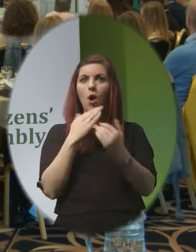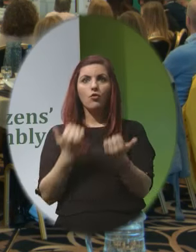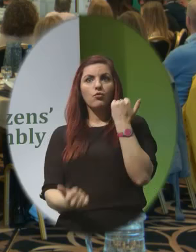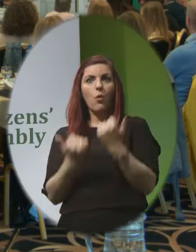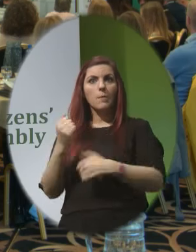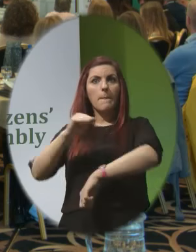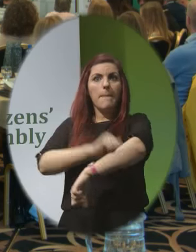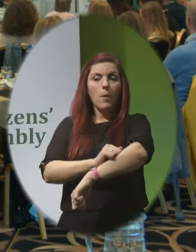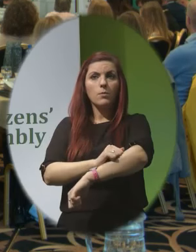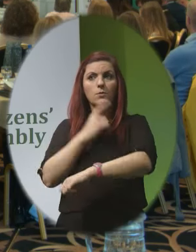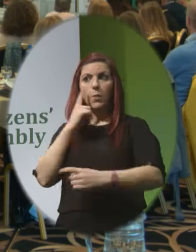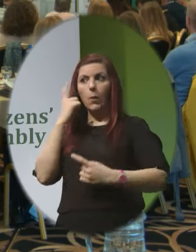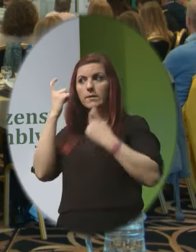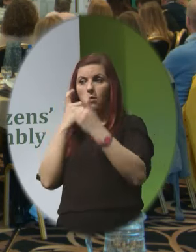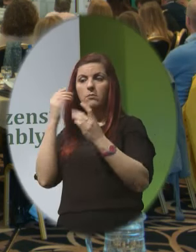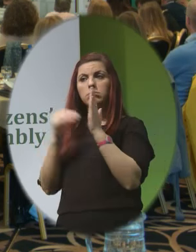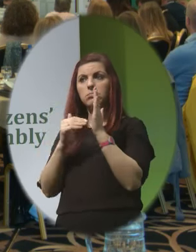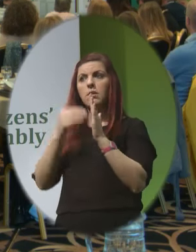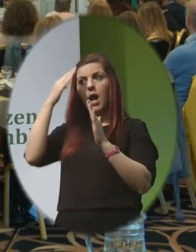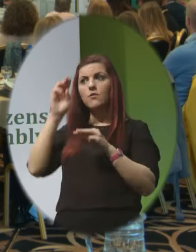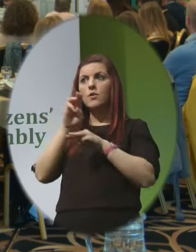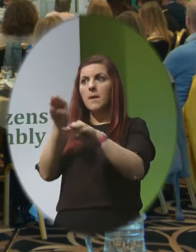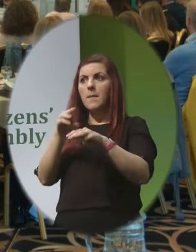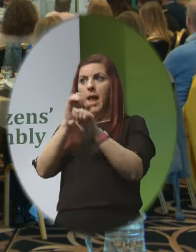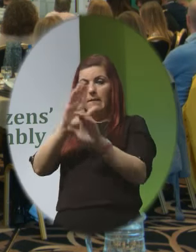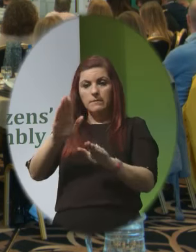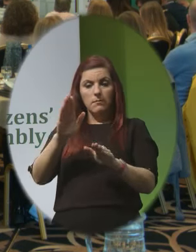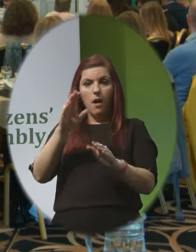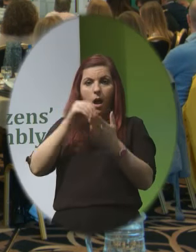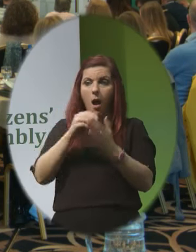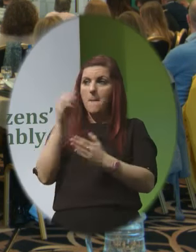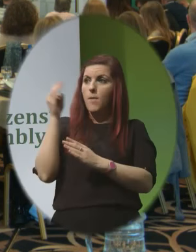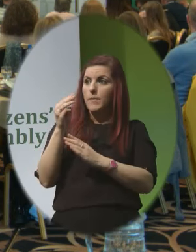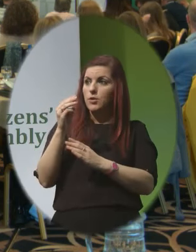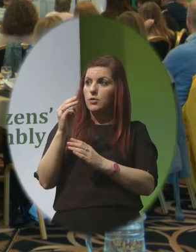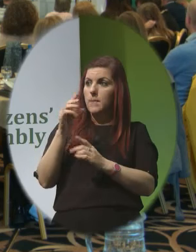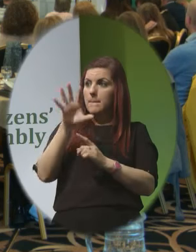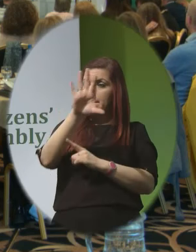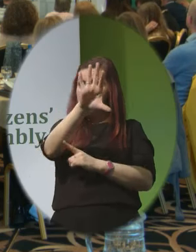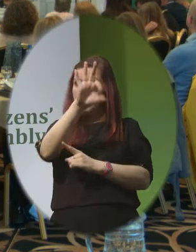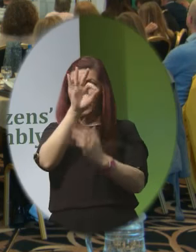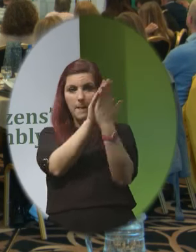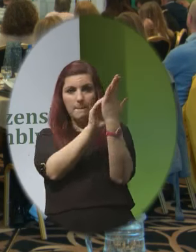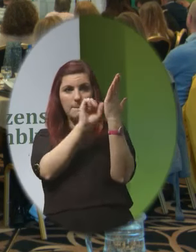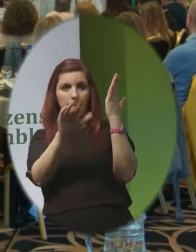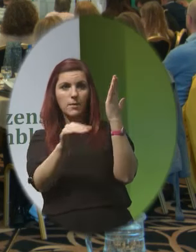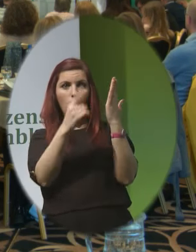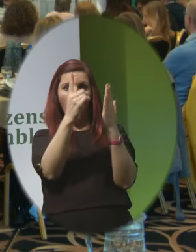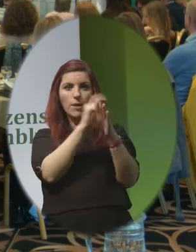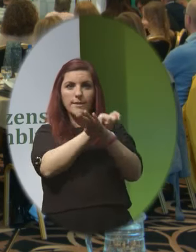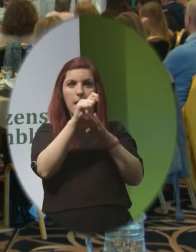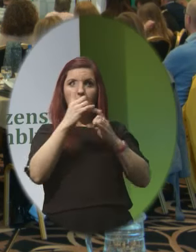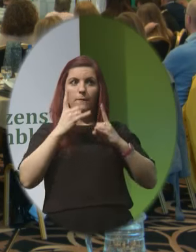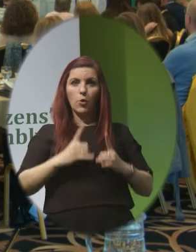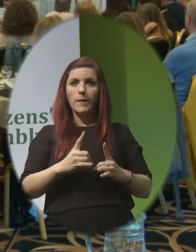take account of the fact That the Irish people would have deliberately chosen To strip a particular category of human beings of their